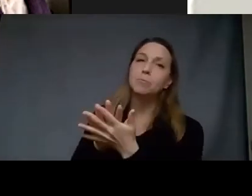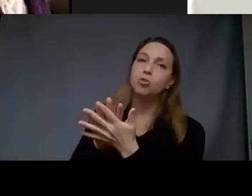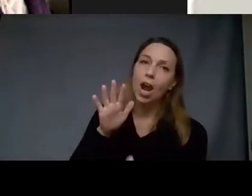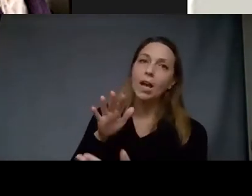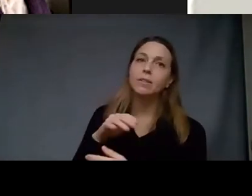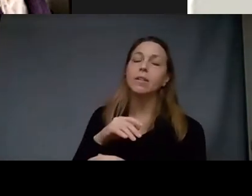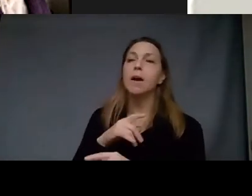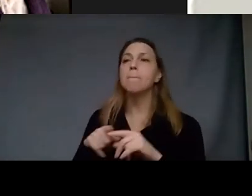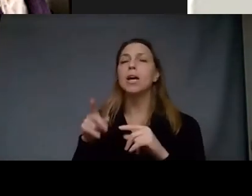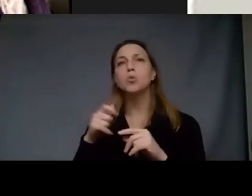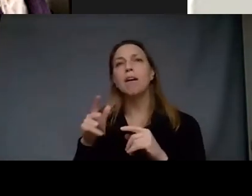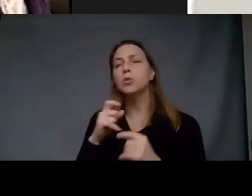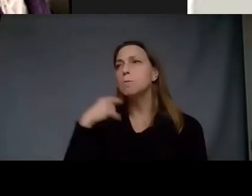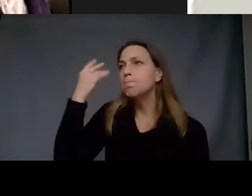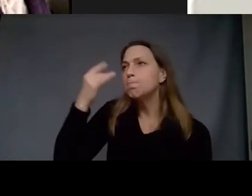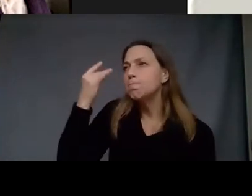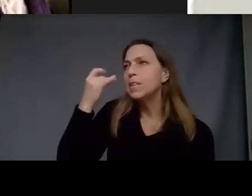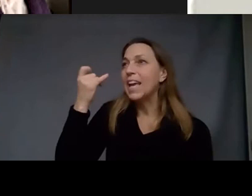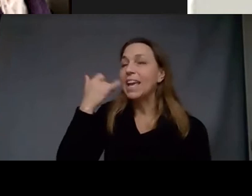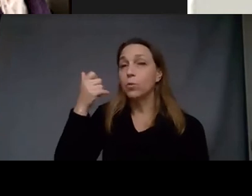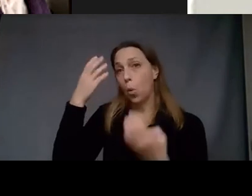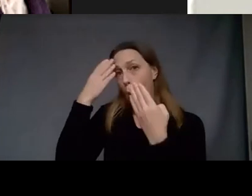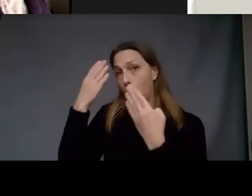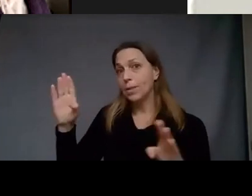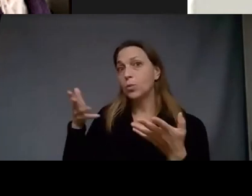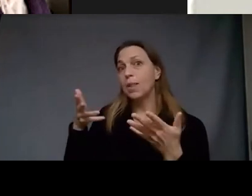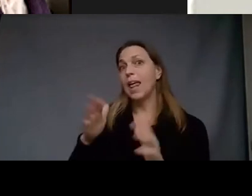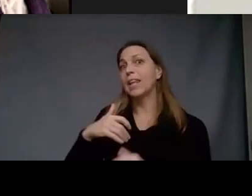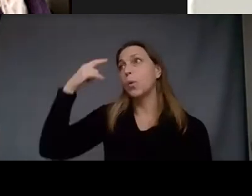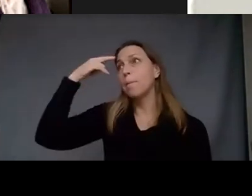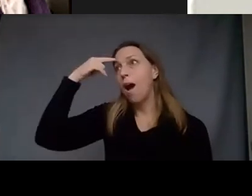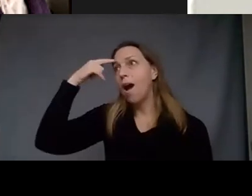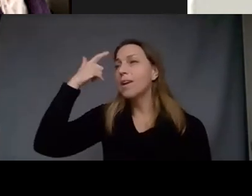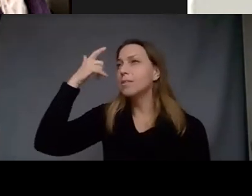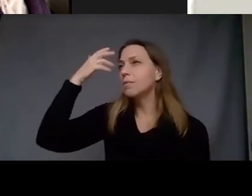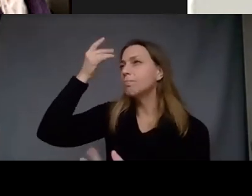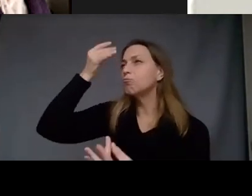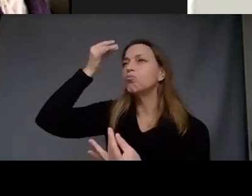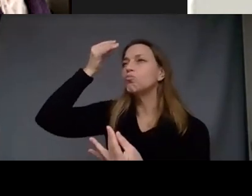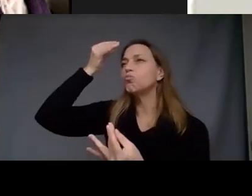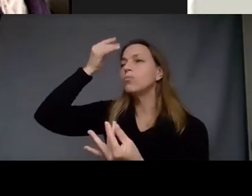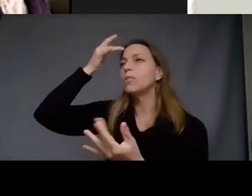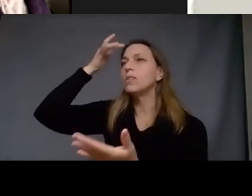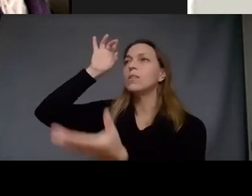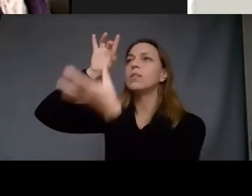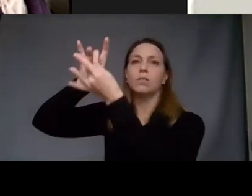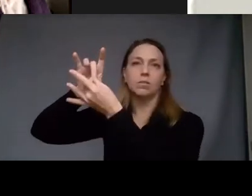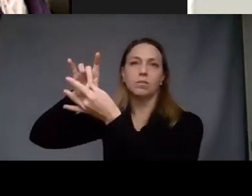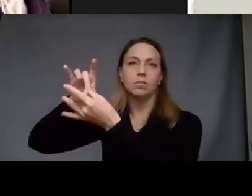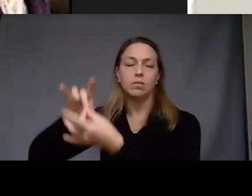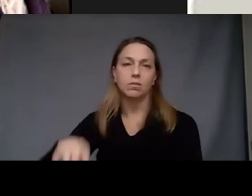evocative if you're open to letting your mind float freely on